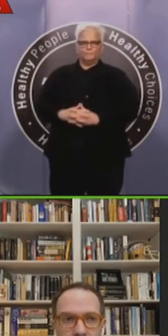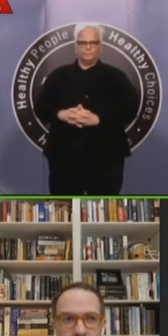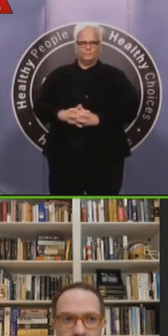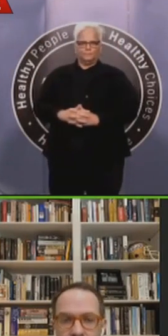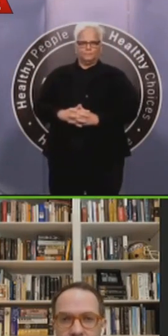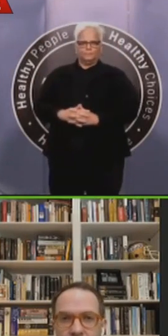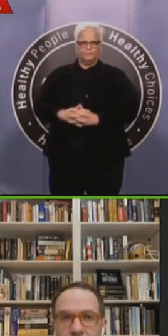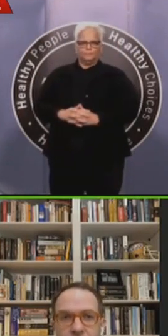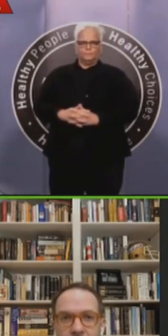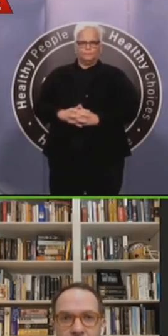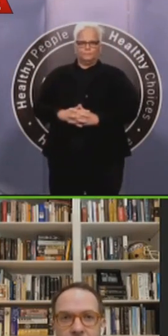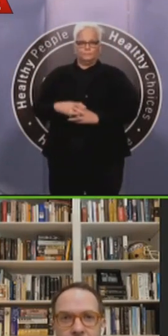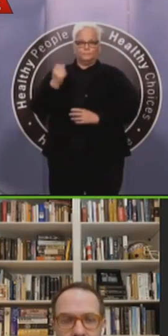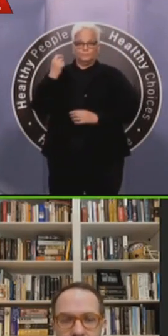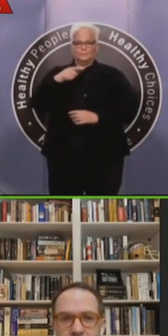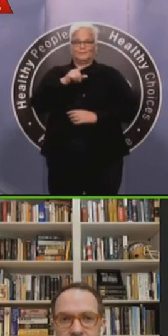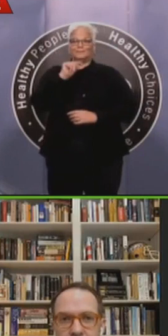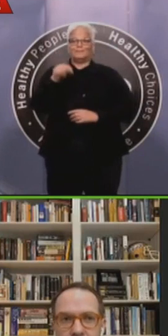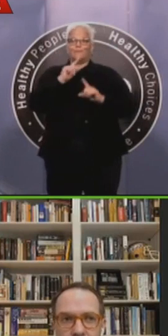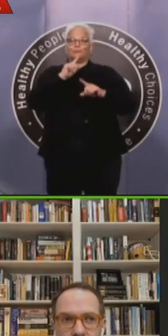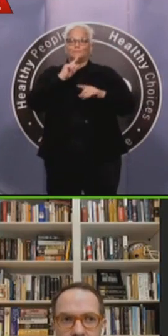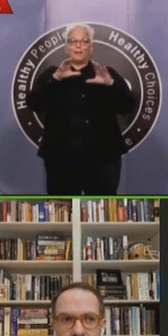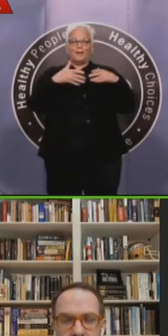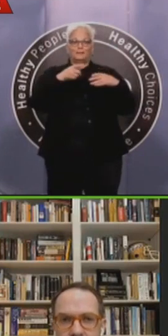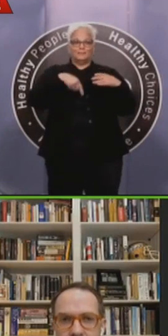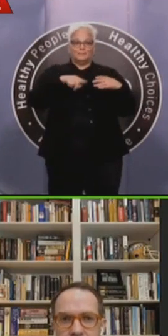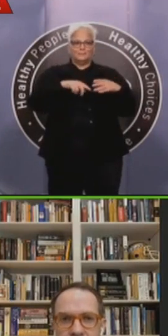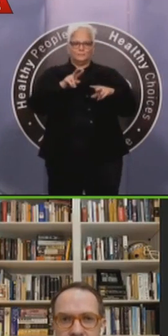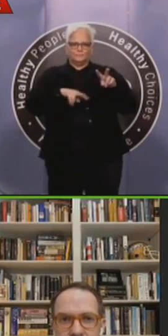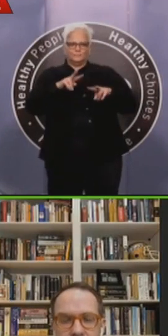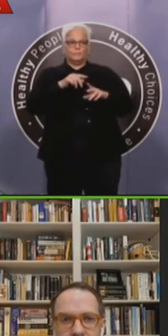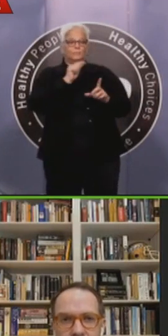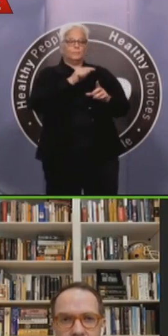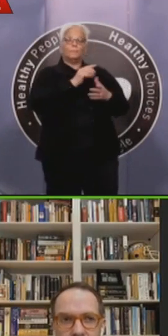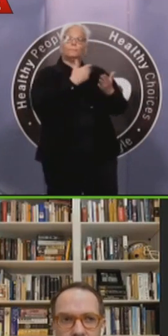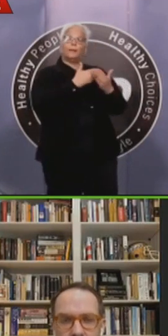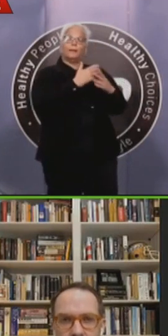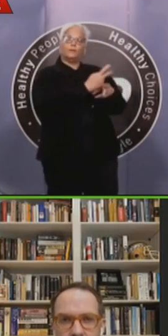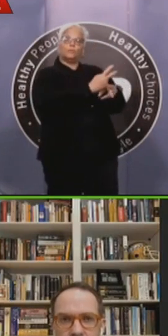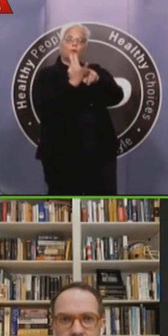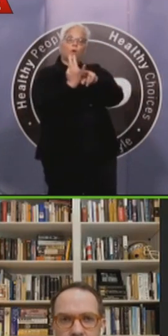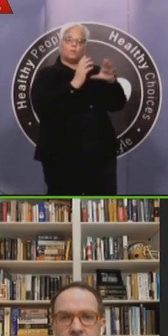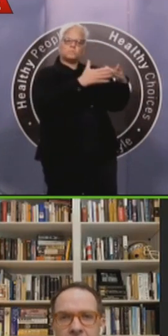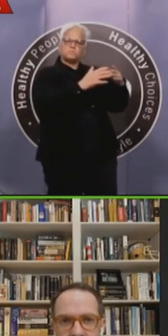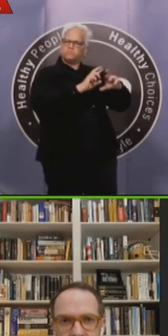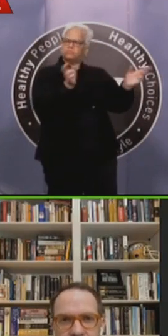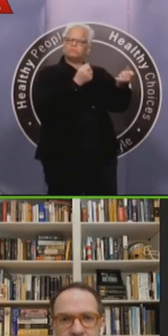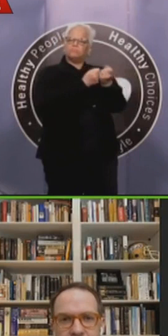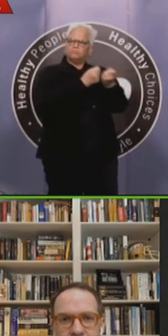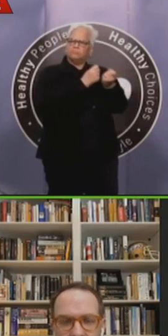uh, the federal funding comes to Tulsa. And this is, um, a, a